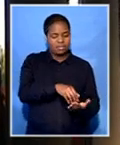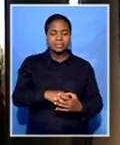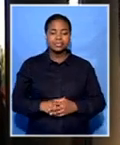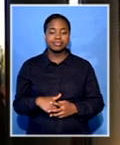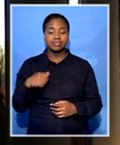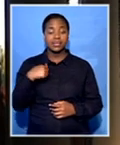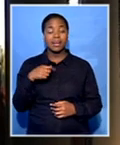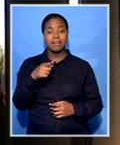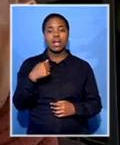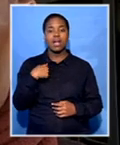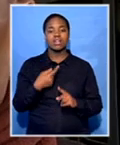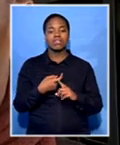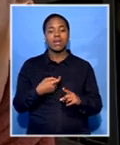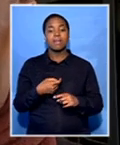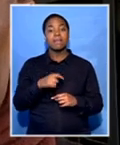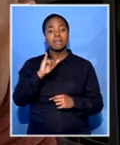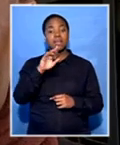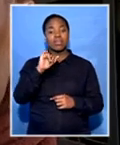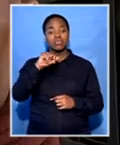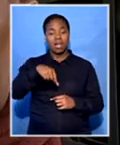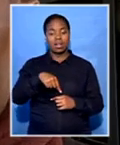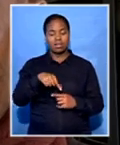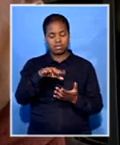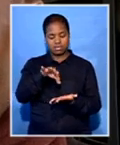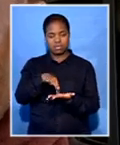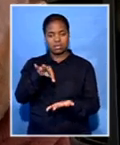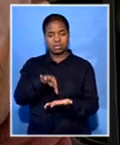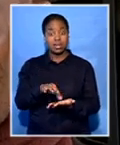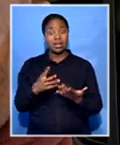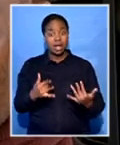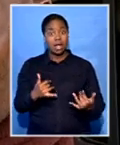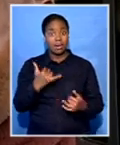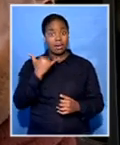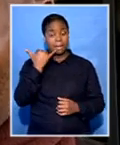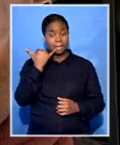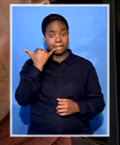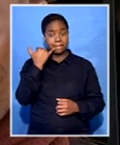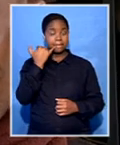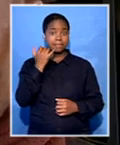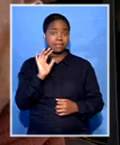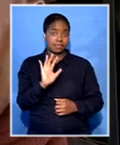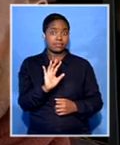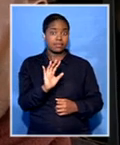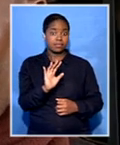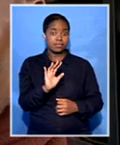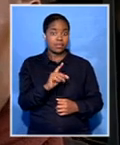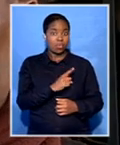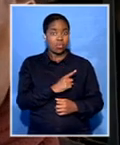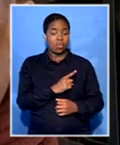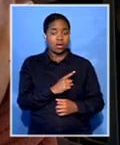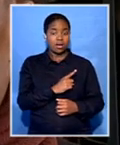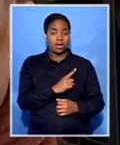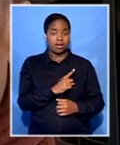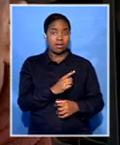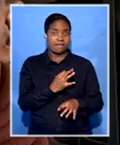the Republic of Iraq. They're no longer Mbeki's. Mbeki's are the national, you know, assets, you know, as the, you know,